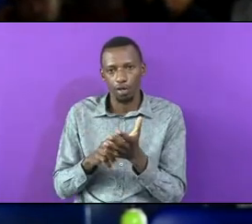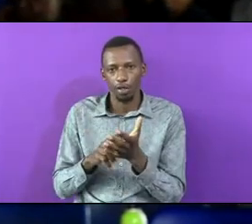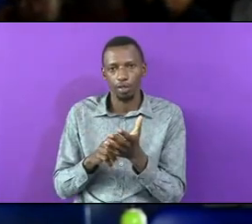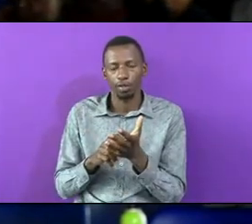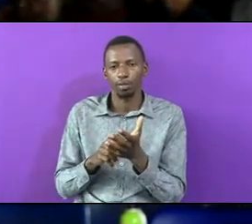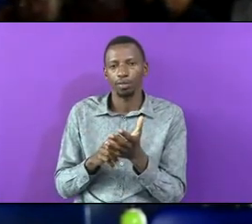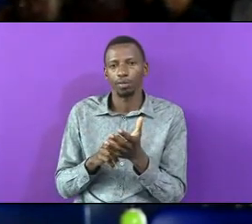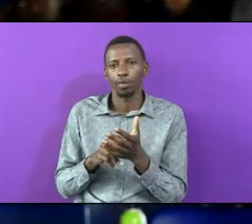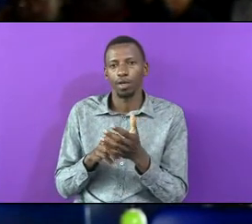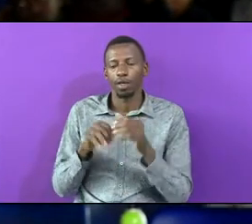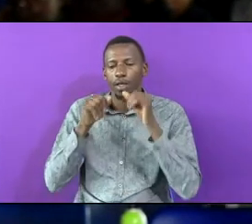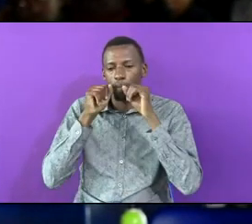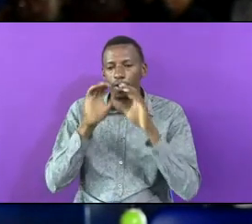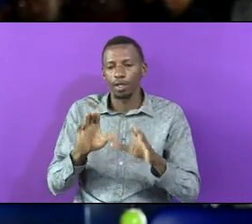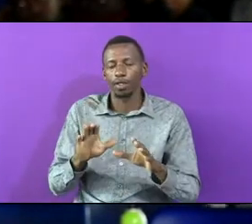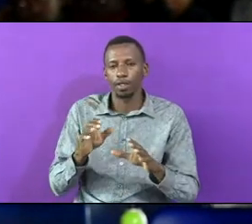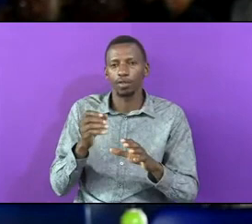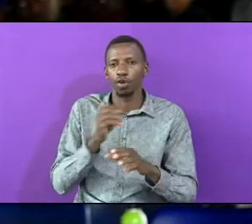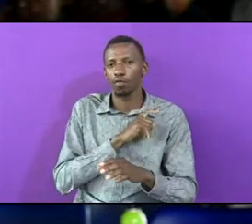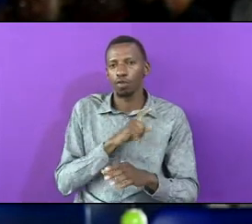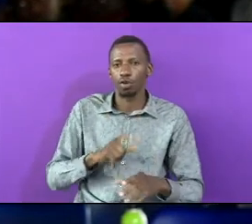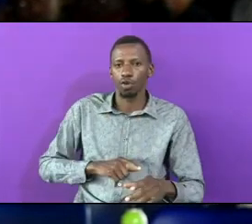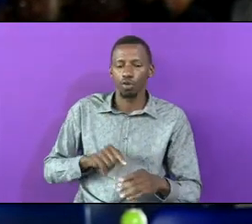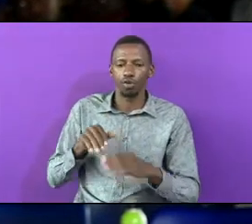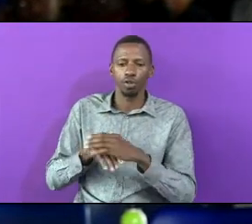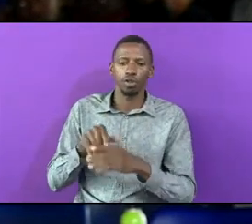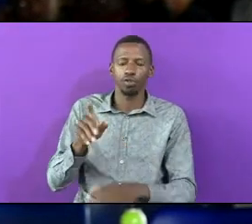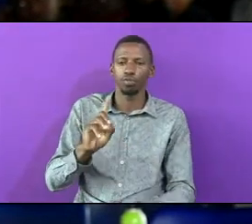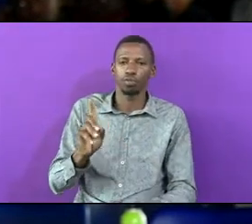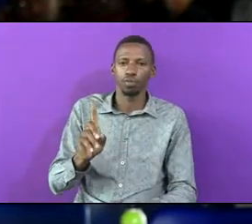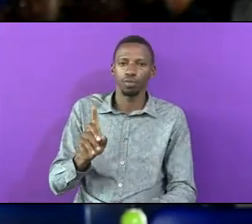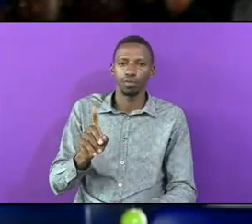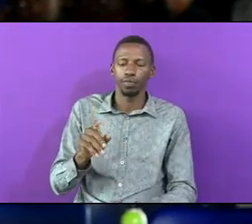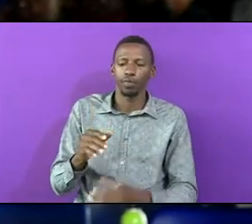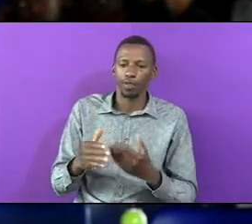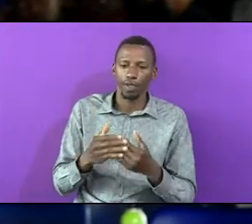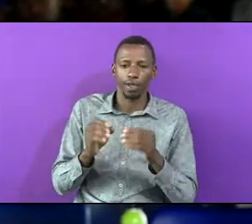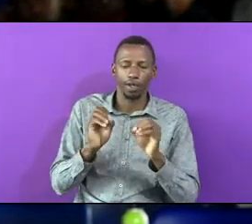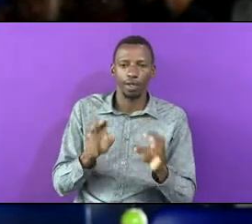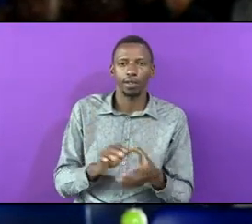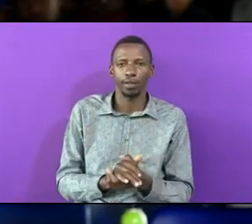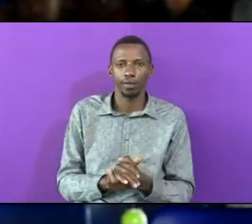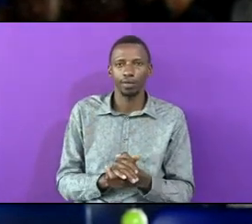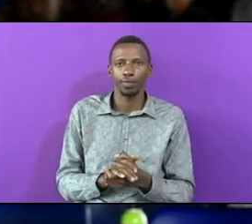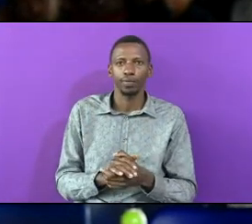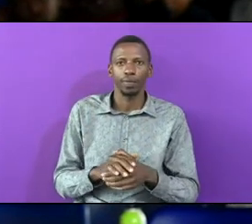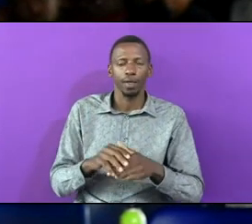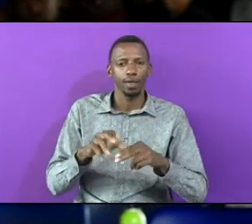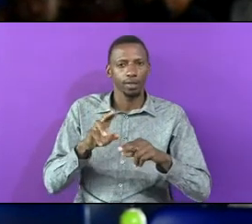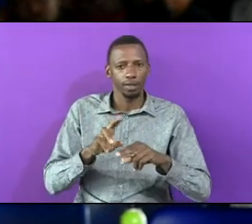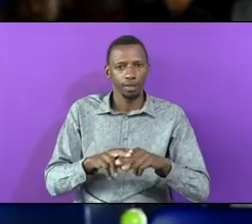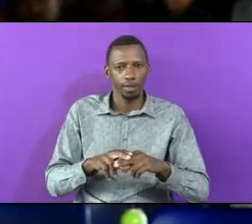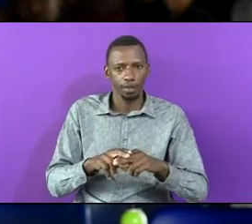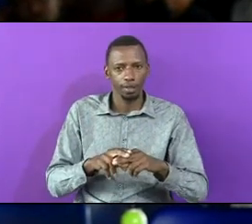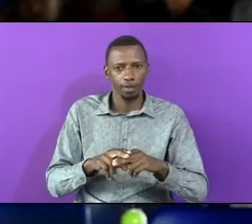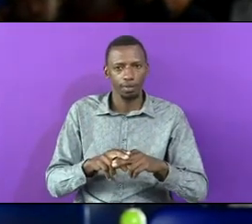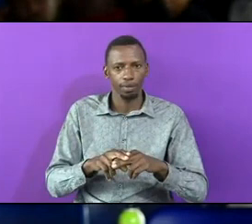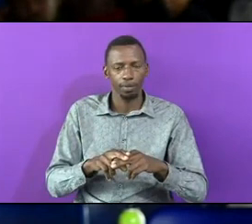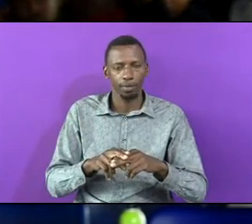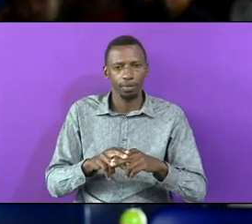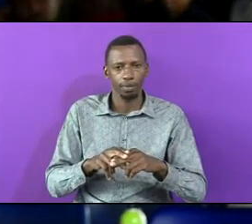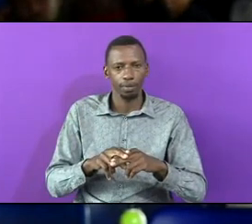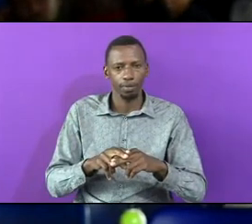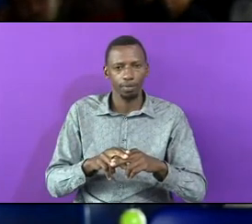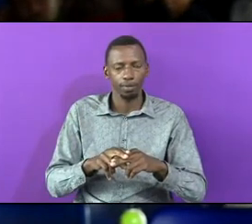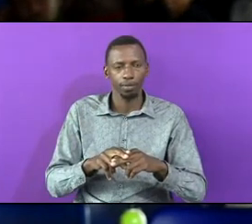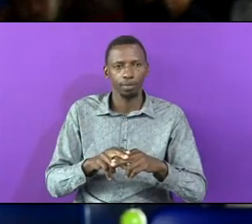Of The Lord In Your Life That's Carelessness Sit Down To Take Note Elder Duelo